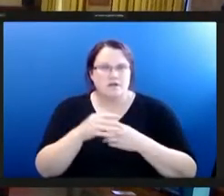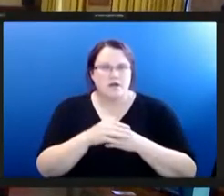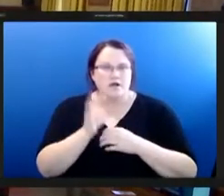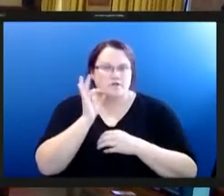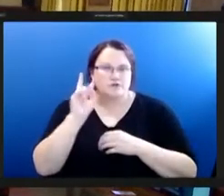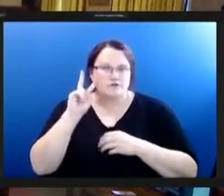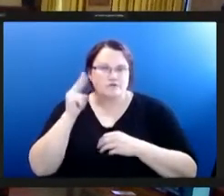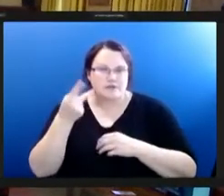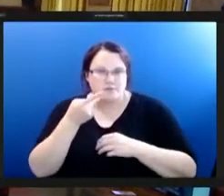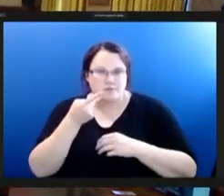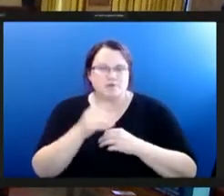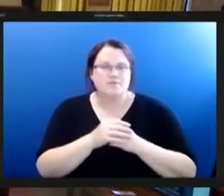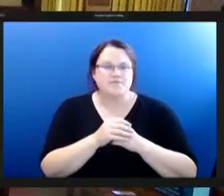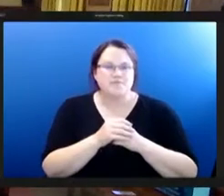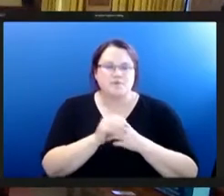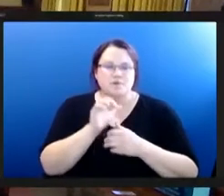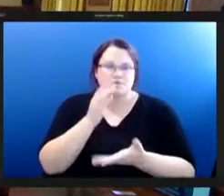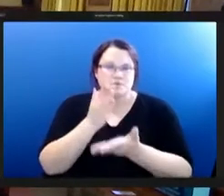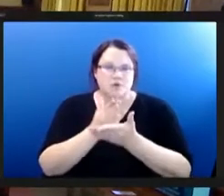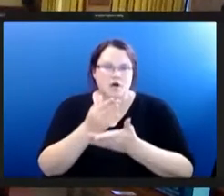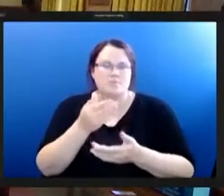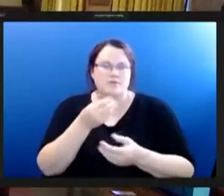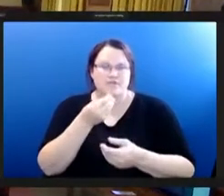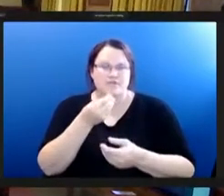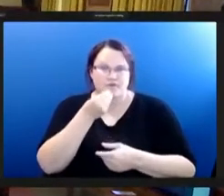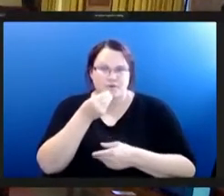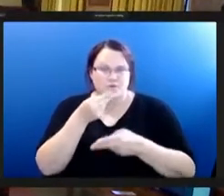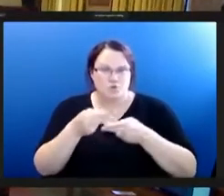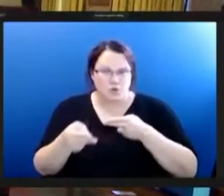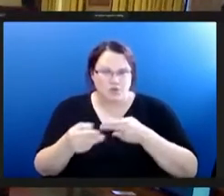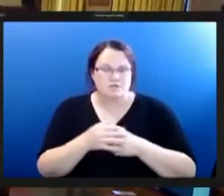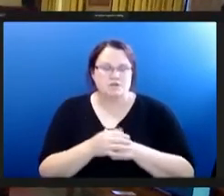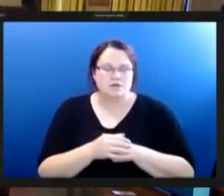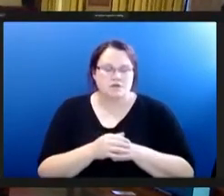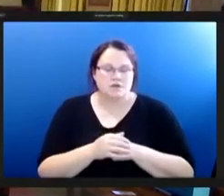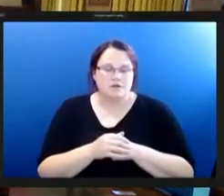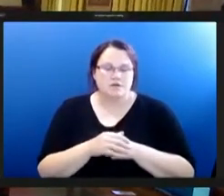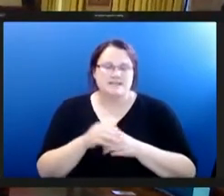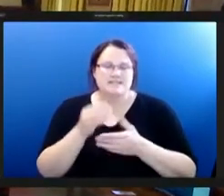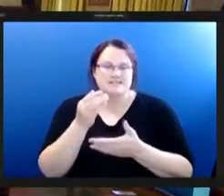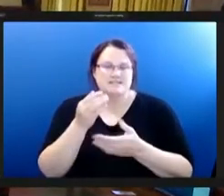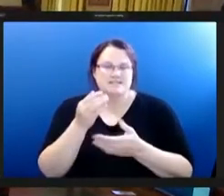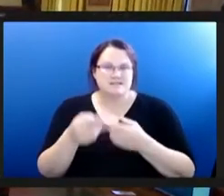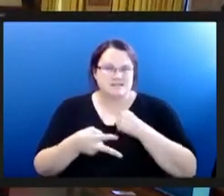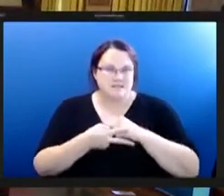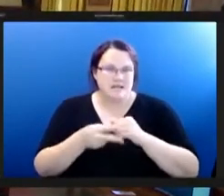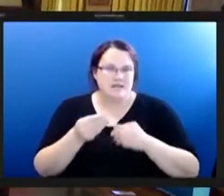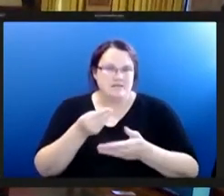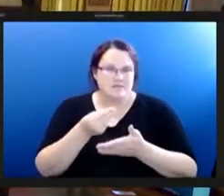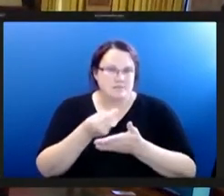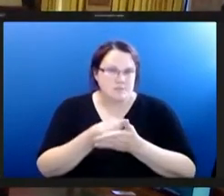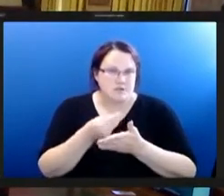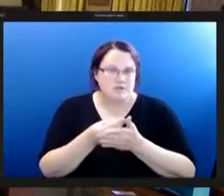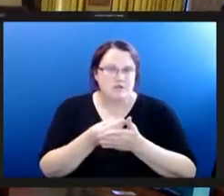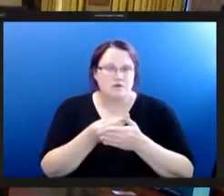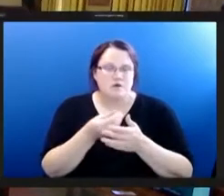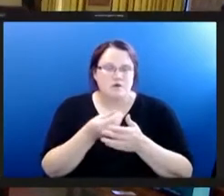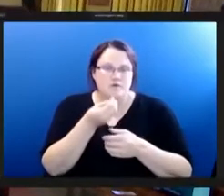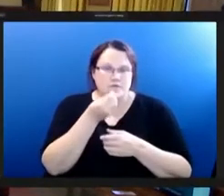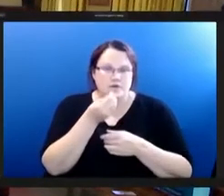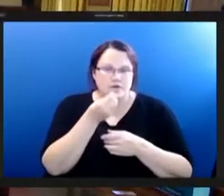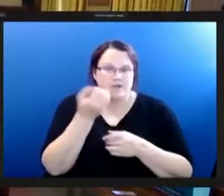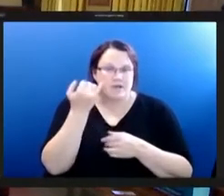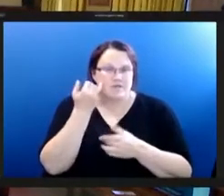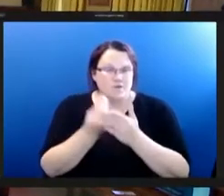resulting in food apartheid gardening helps folks stay planted on both groceries and if you wrote your own you know your food